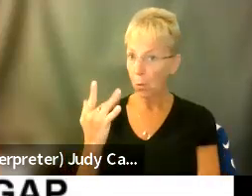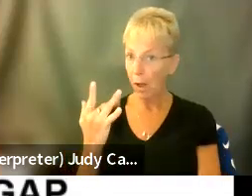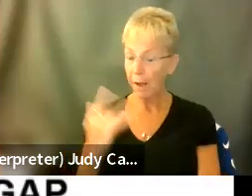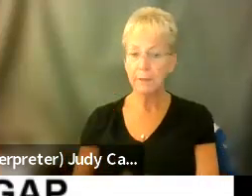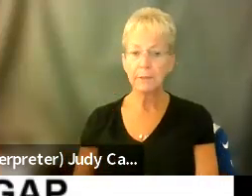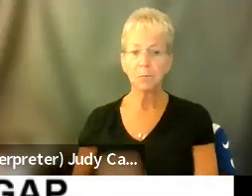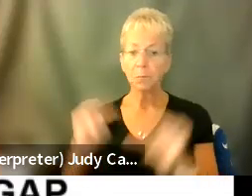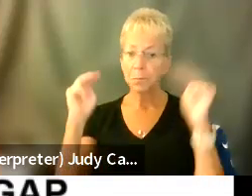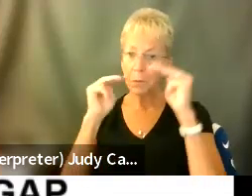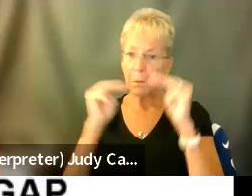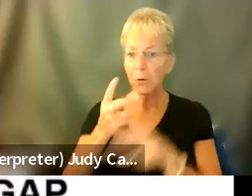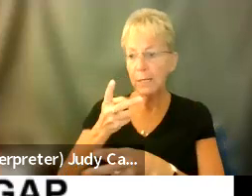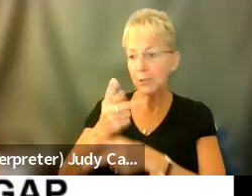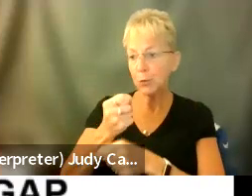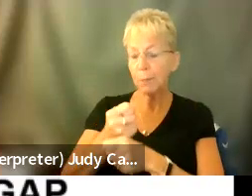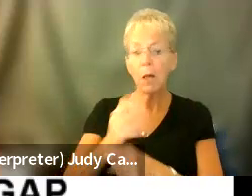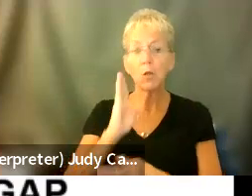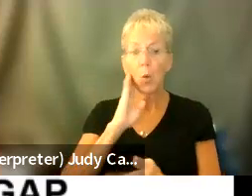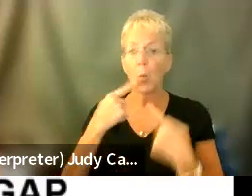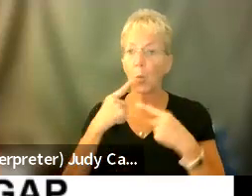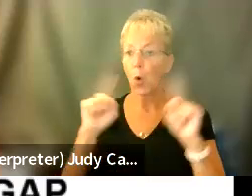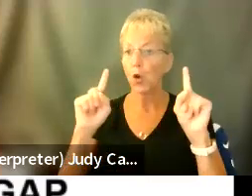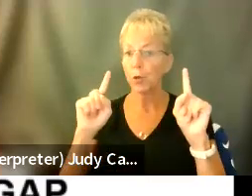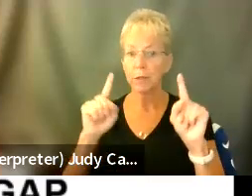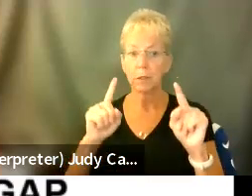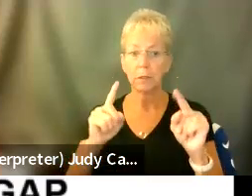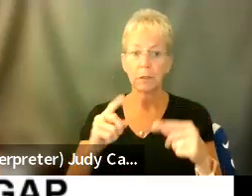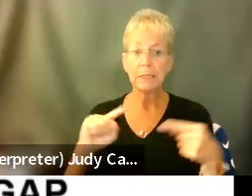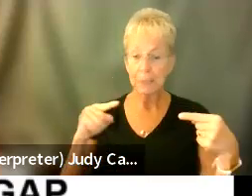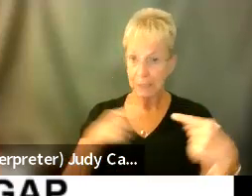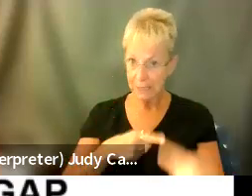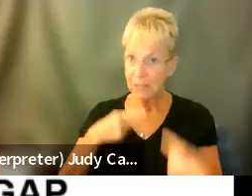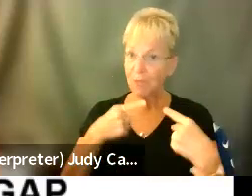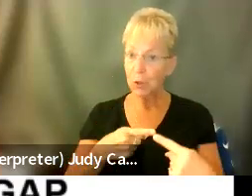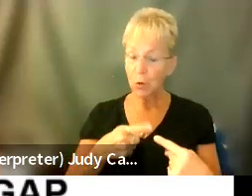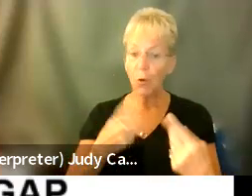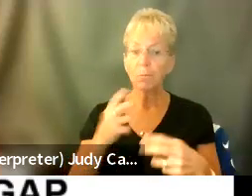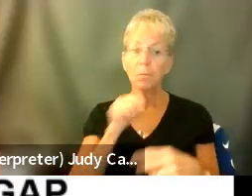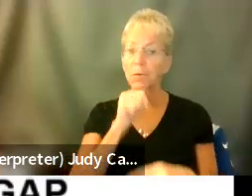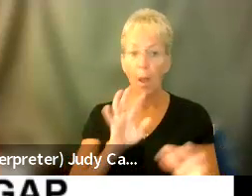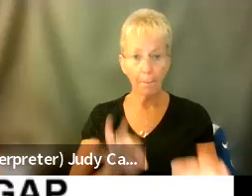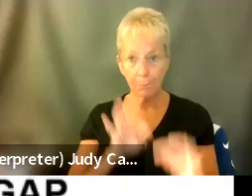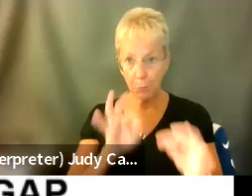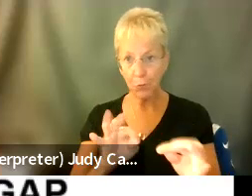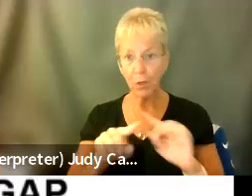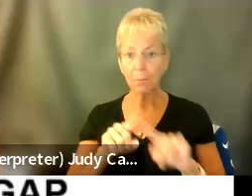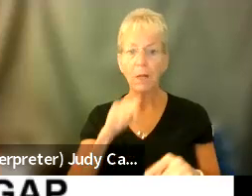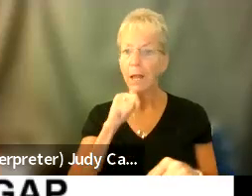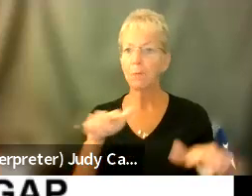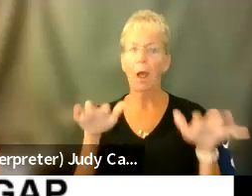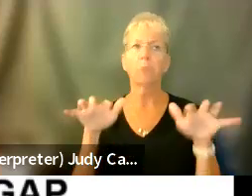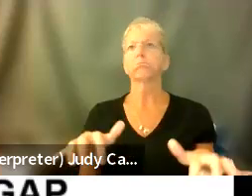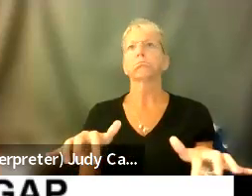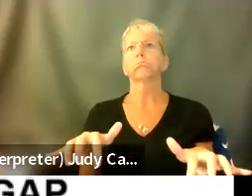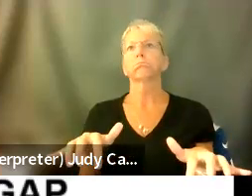treatments work on me. It's still very difficult to treat. It's in no way perfect, but I'm not paralyzed all